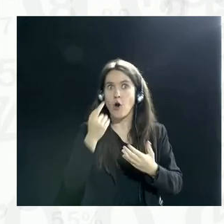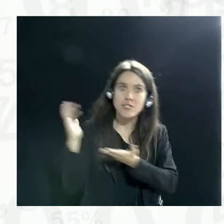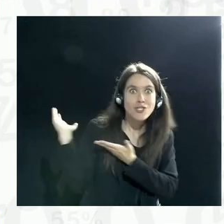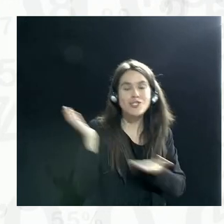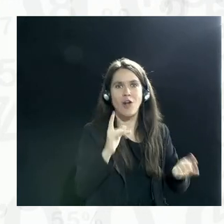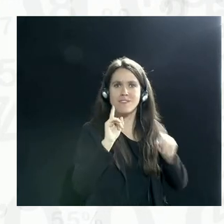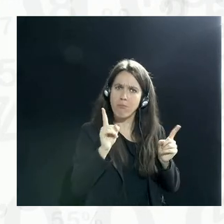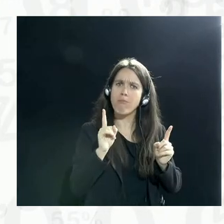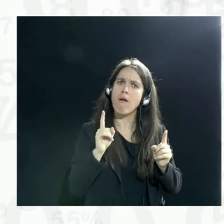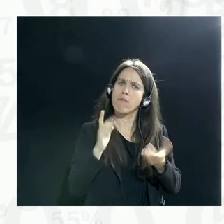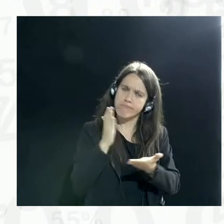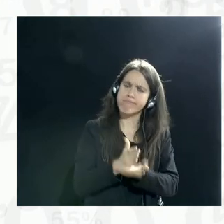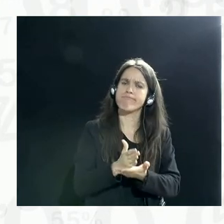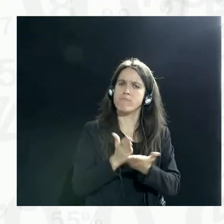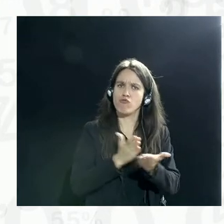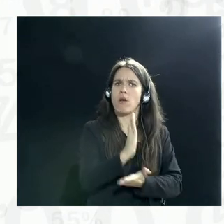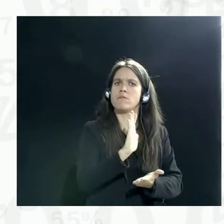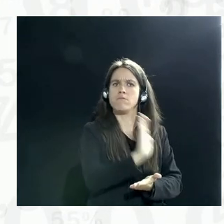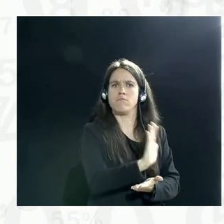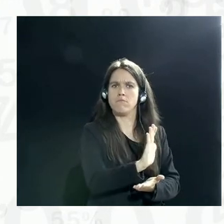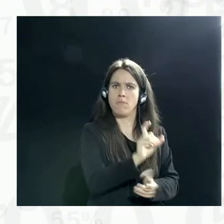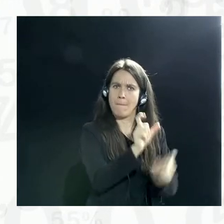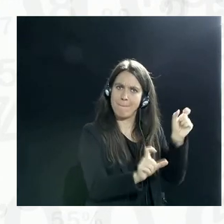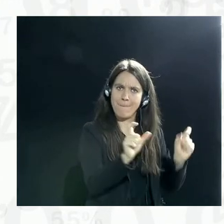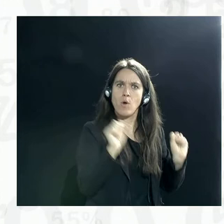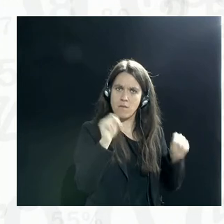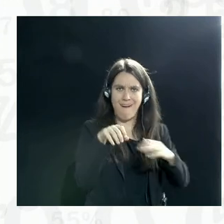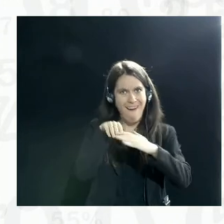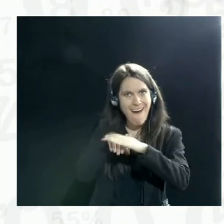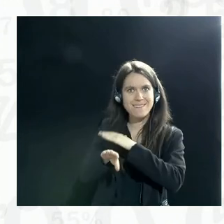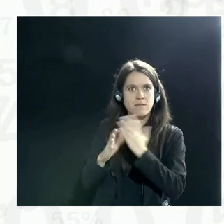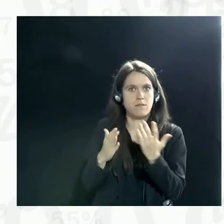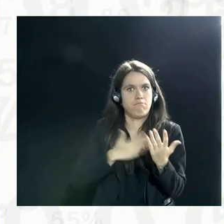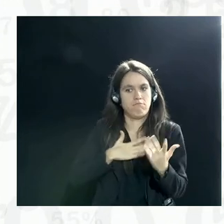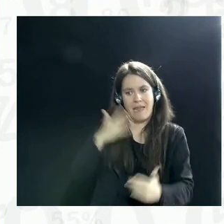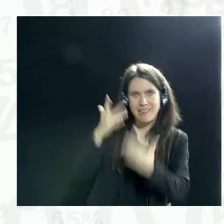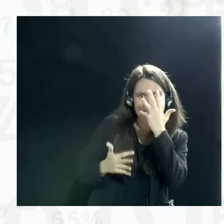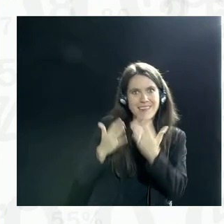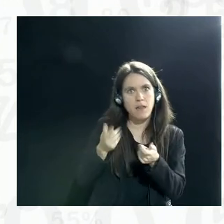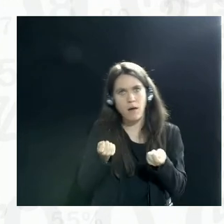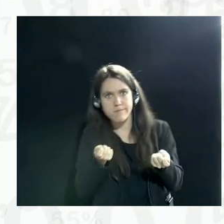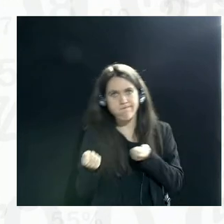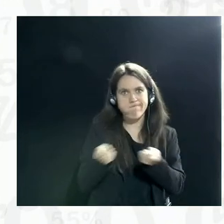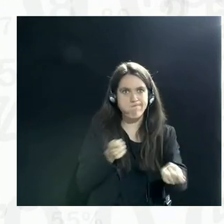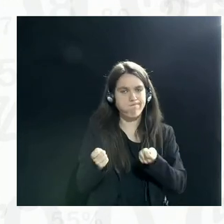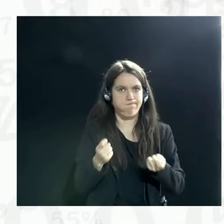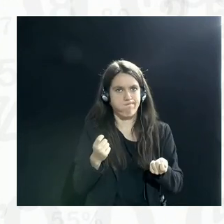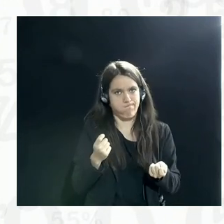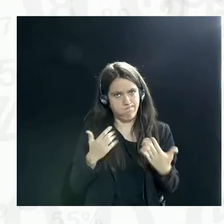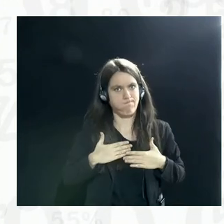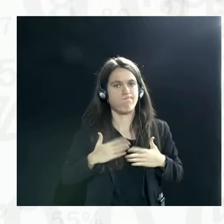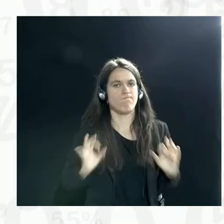some rights given to consumers to actually access the data better, to have grievance to adjust systems when there are